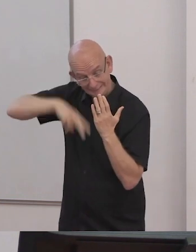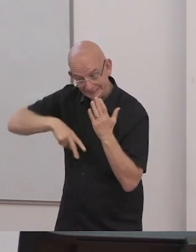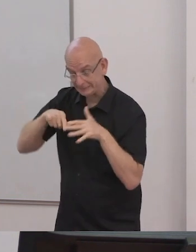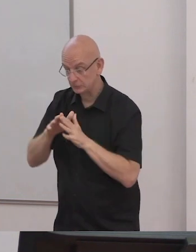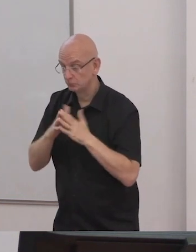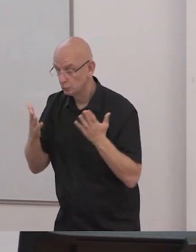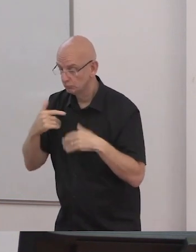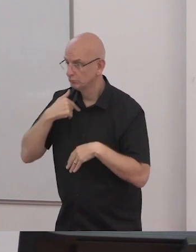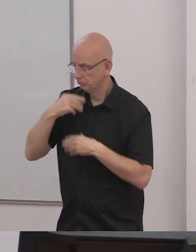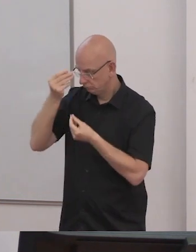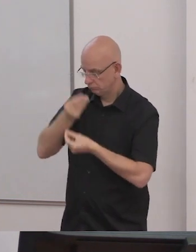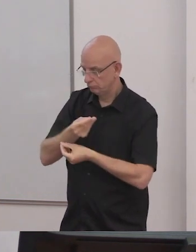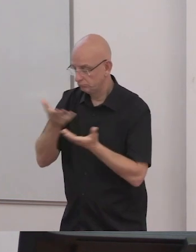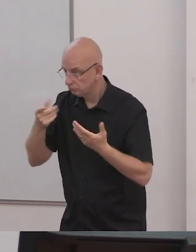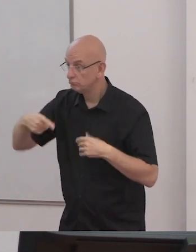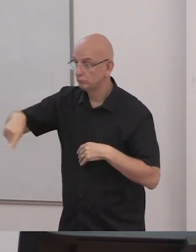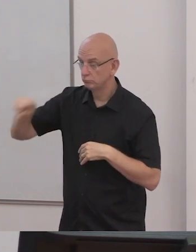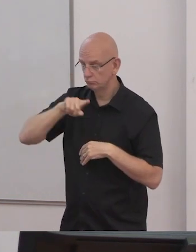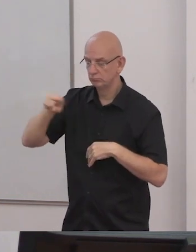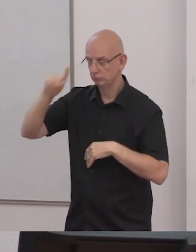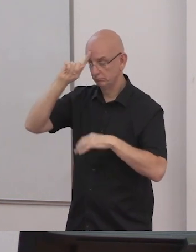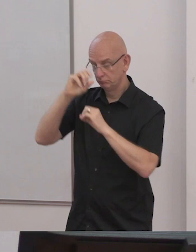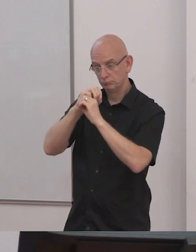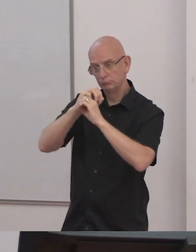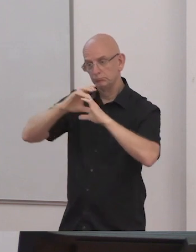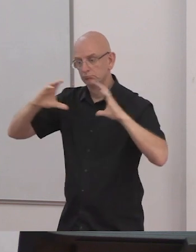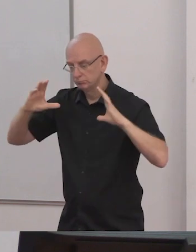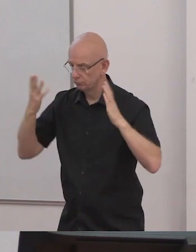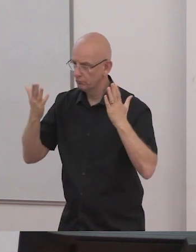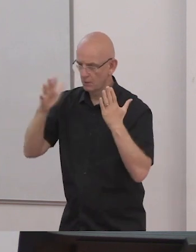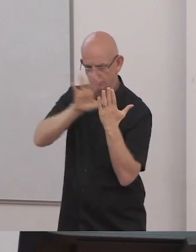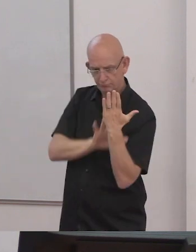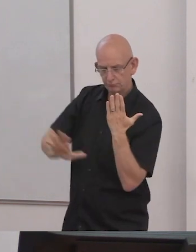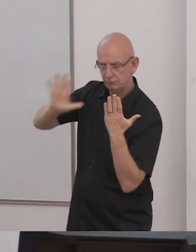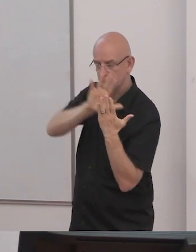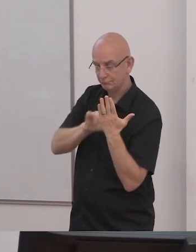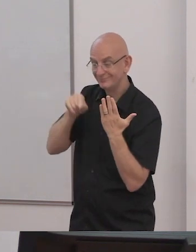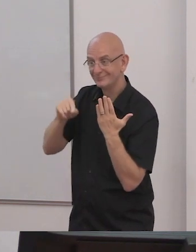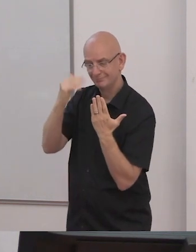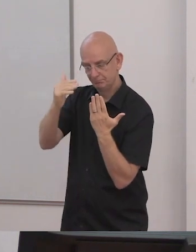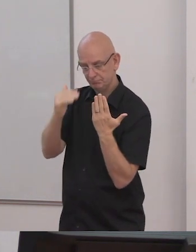what is the vision of inclusive education